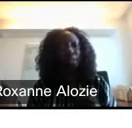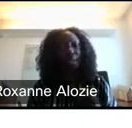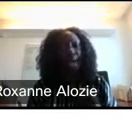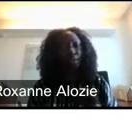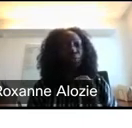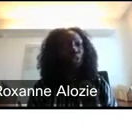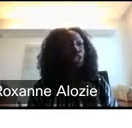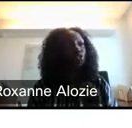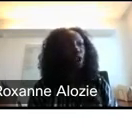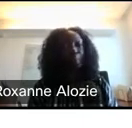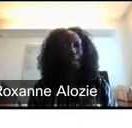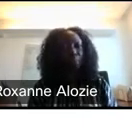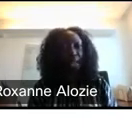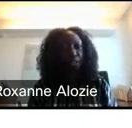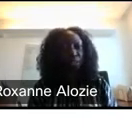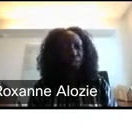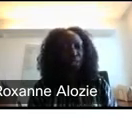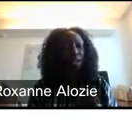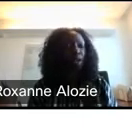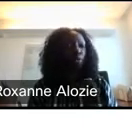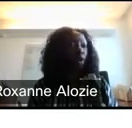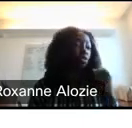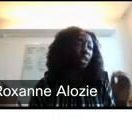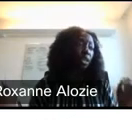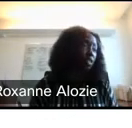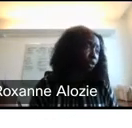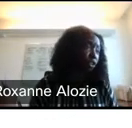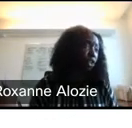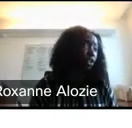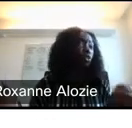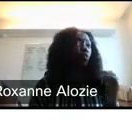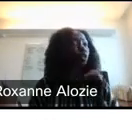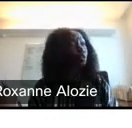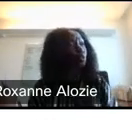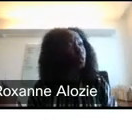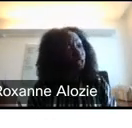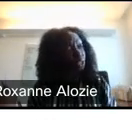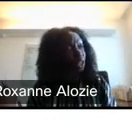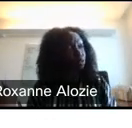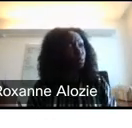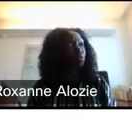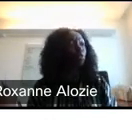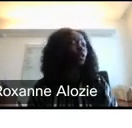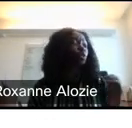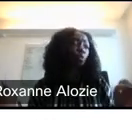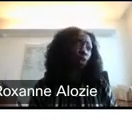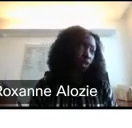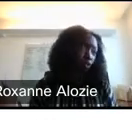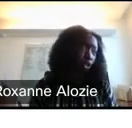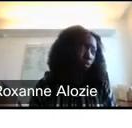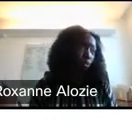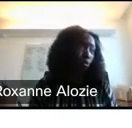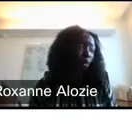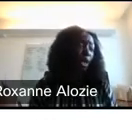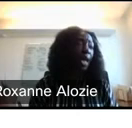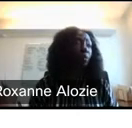to be looking at really strong management expertise, whether you've done similar deals, whether you've worked in this country before, whether you've worked in